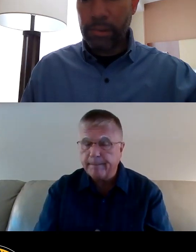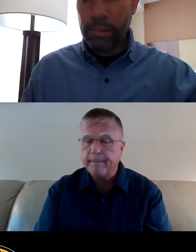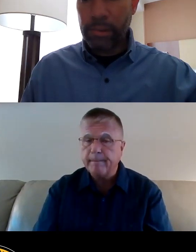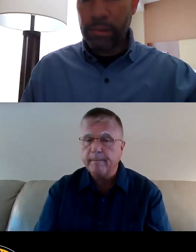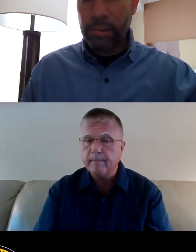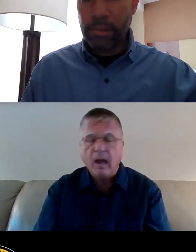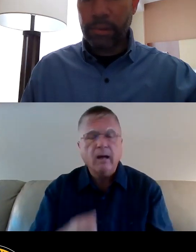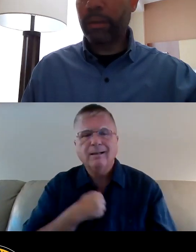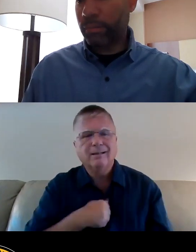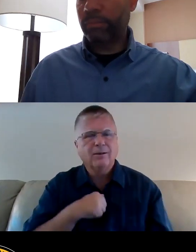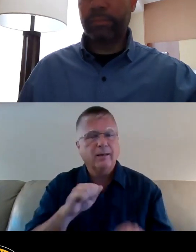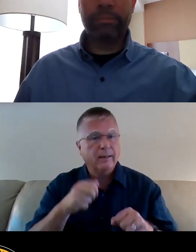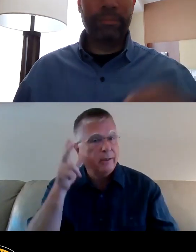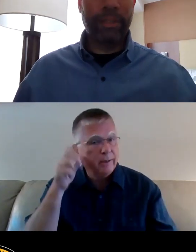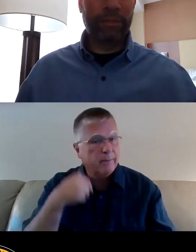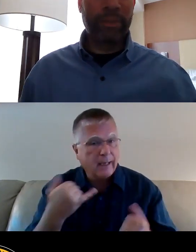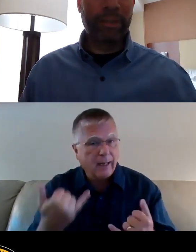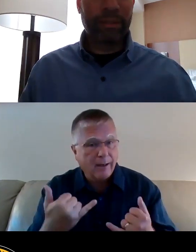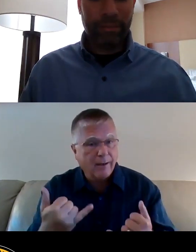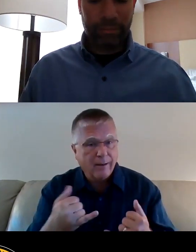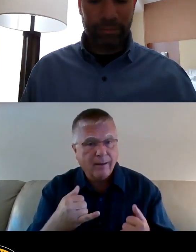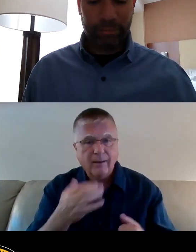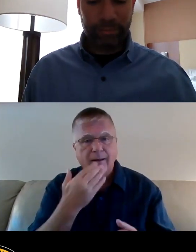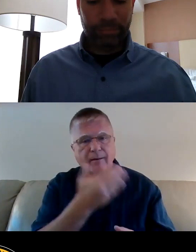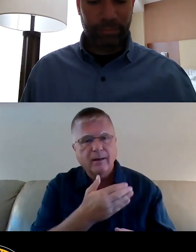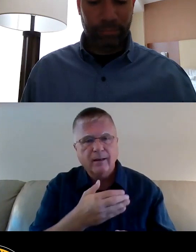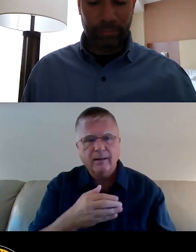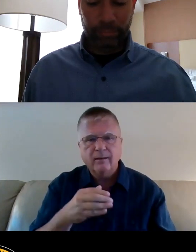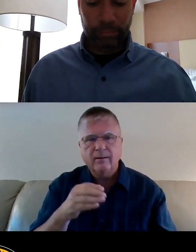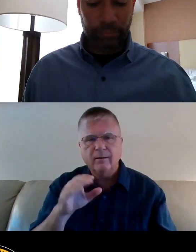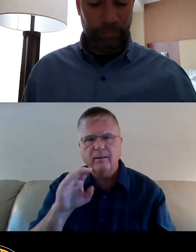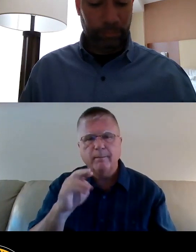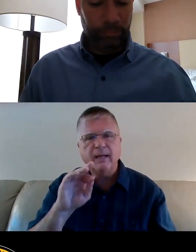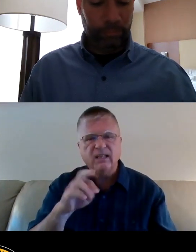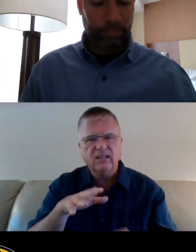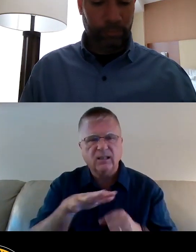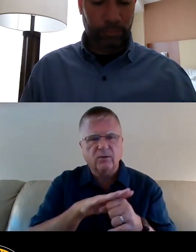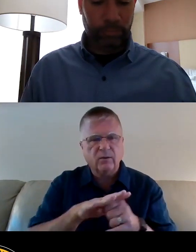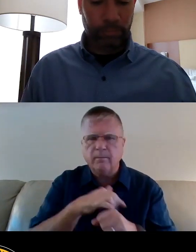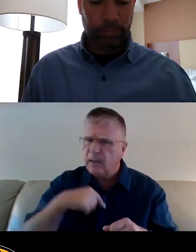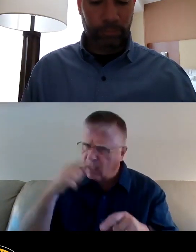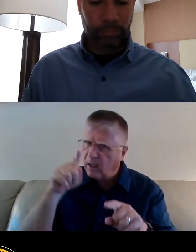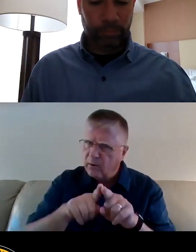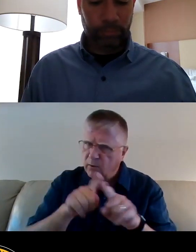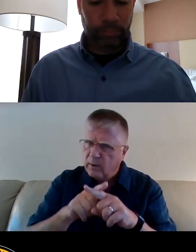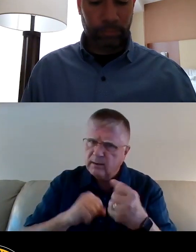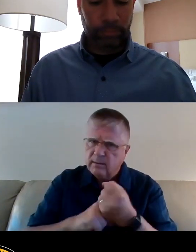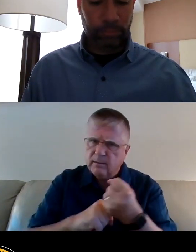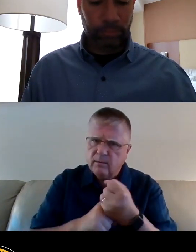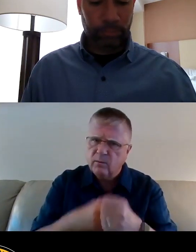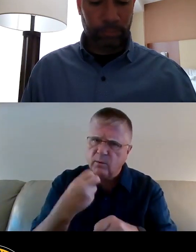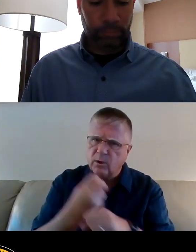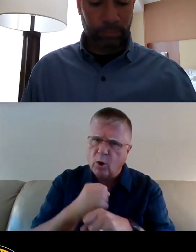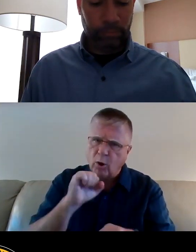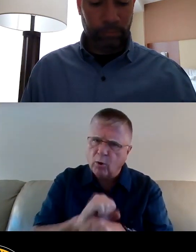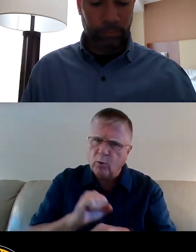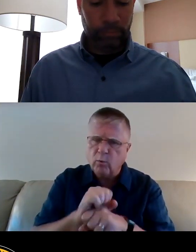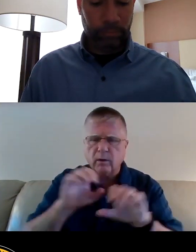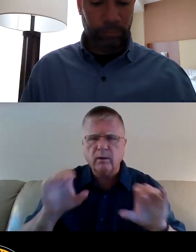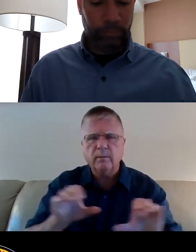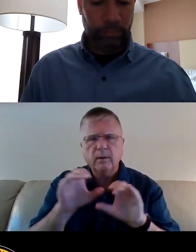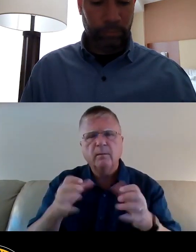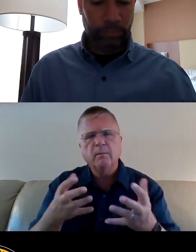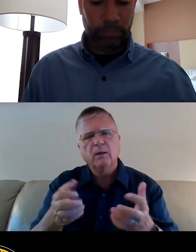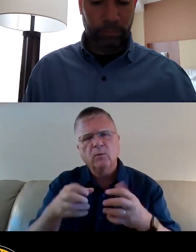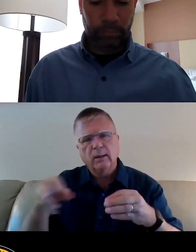Sorry, can you hear me now? Thank you, Manchester. I agree with all the hard work that you've done, but I wanted to